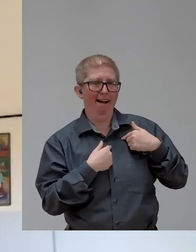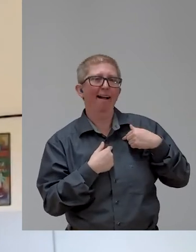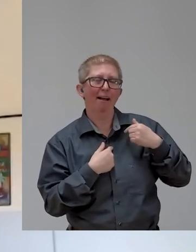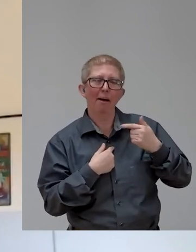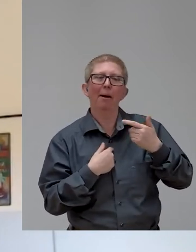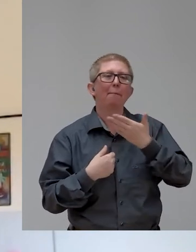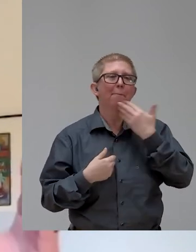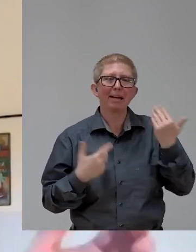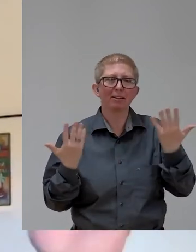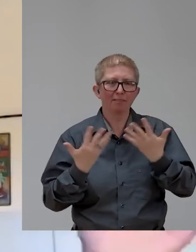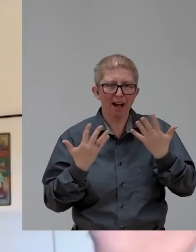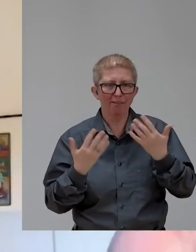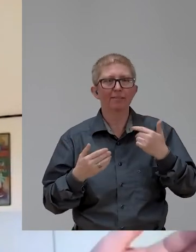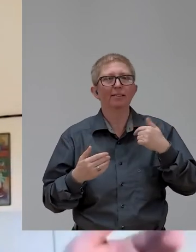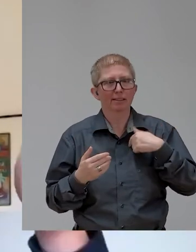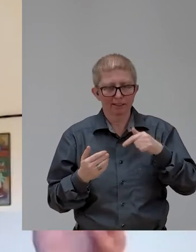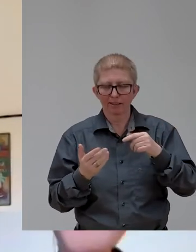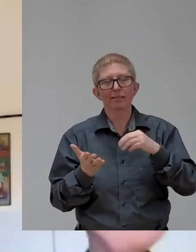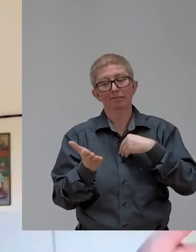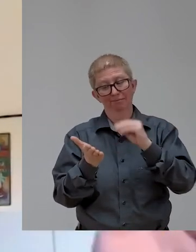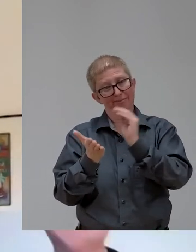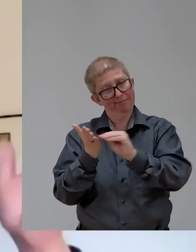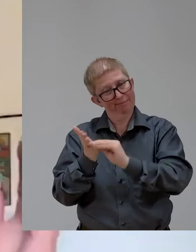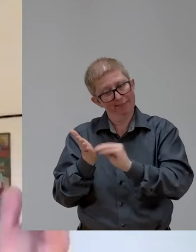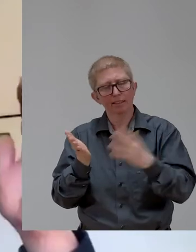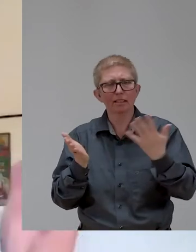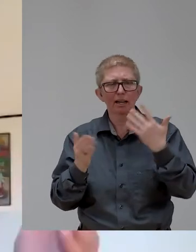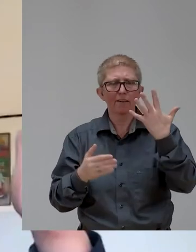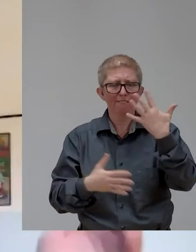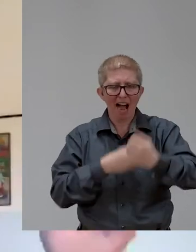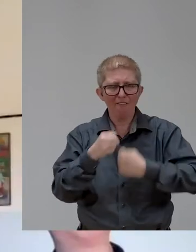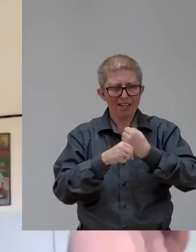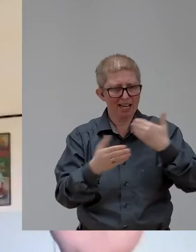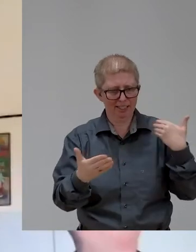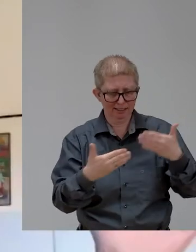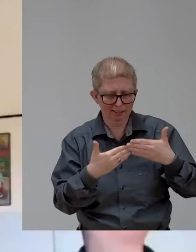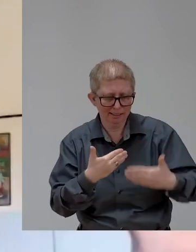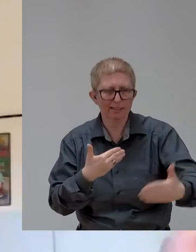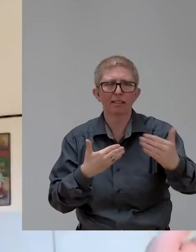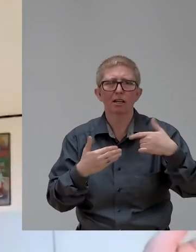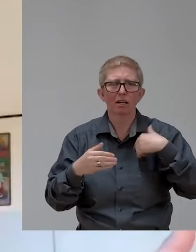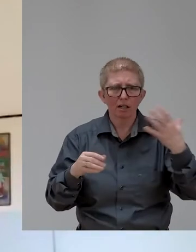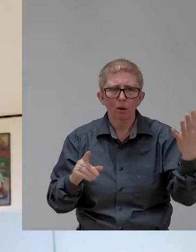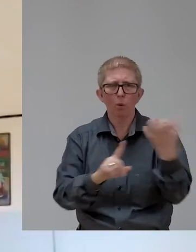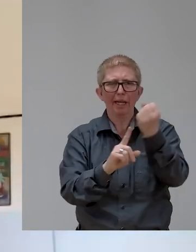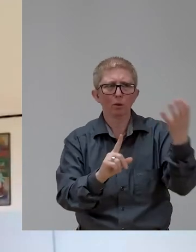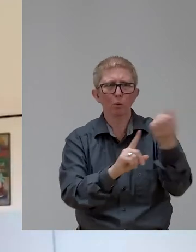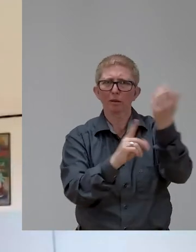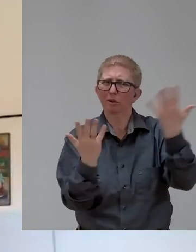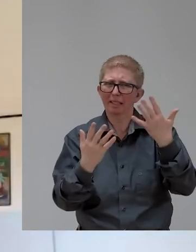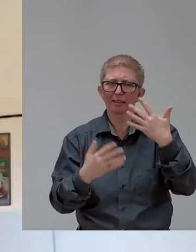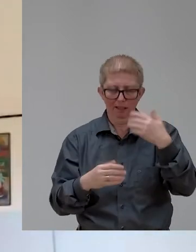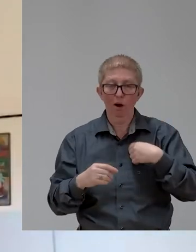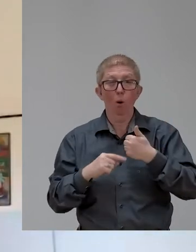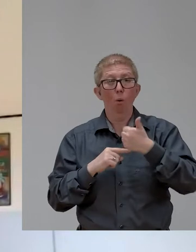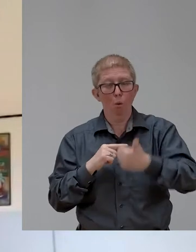look like, and put the dream out there in the steps. Year one, year two, year three, four, and five. And then I would ask